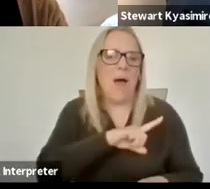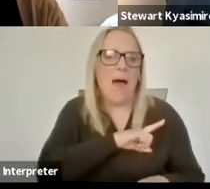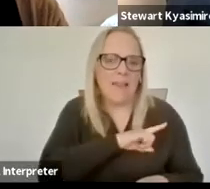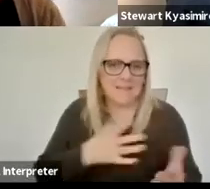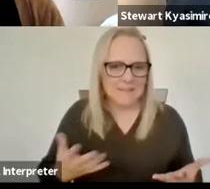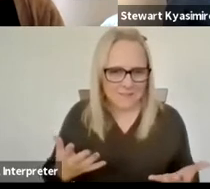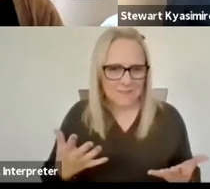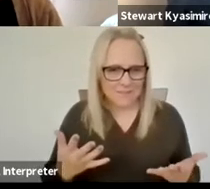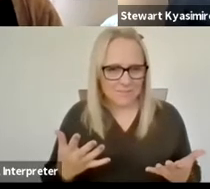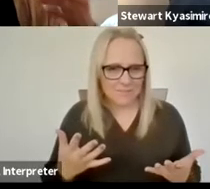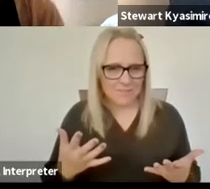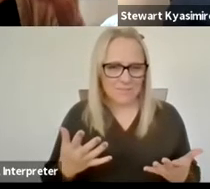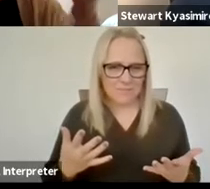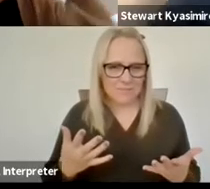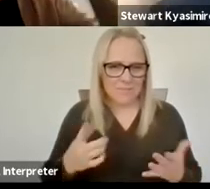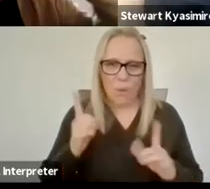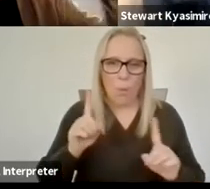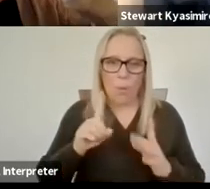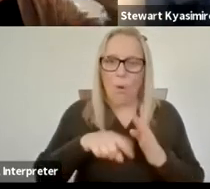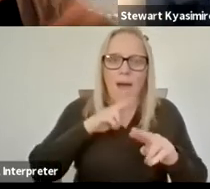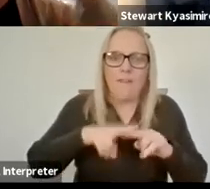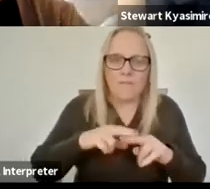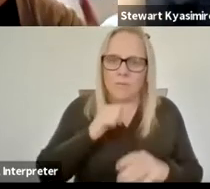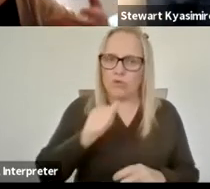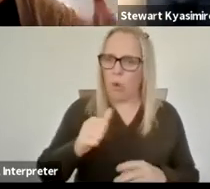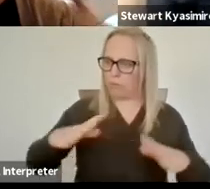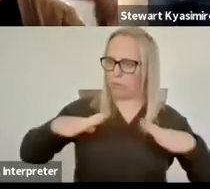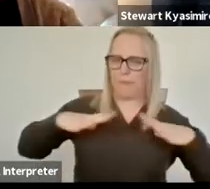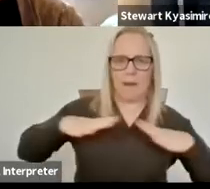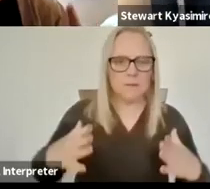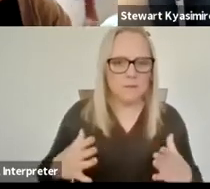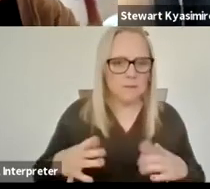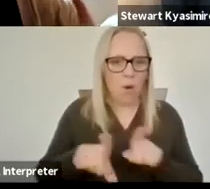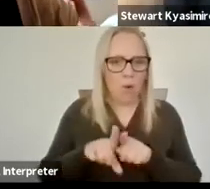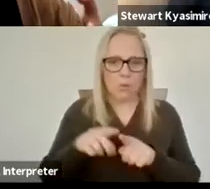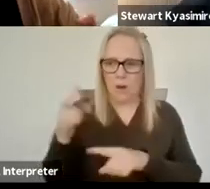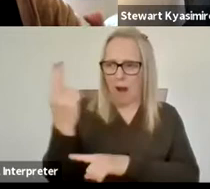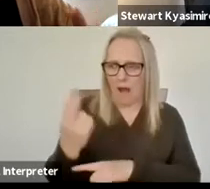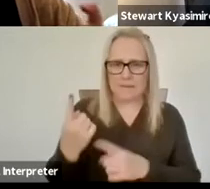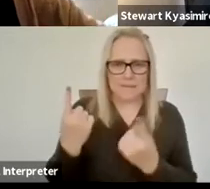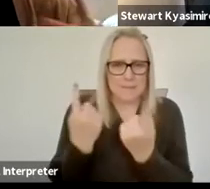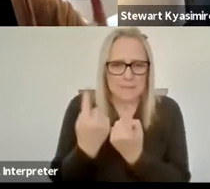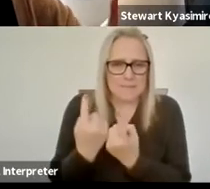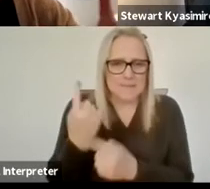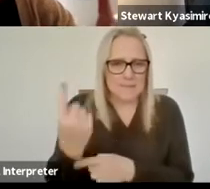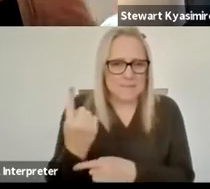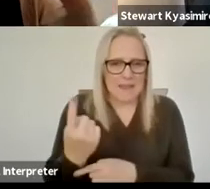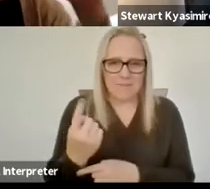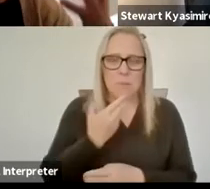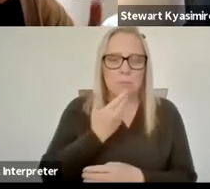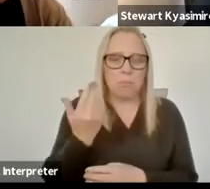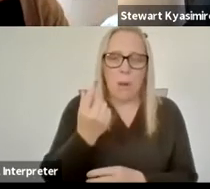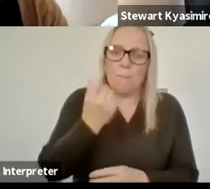and what if we're not prepared and what if artists we're not giving artists the ability the the right the